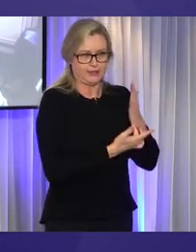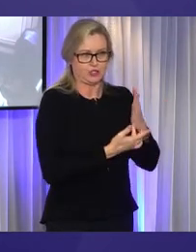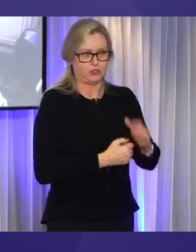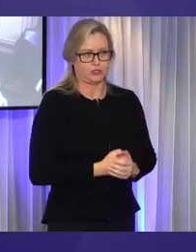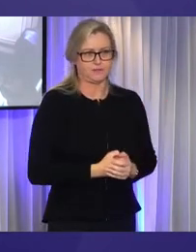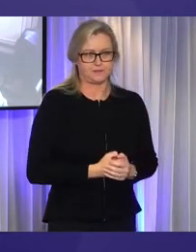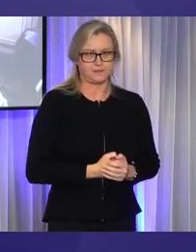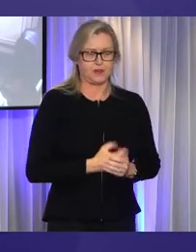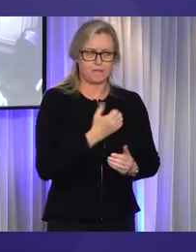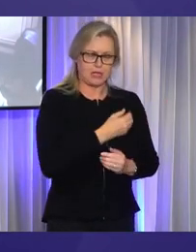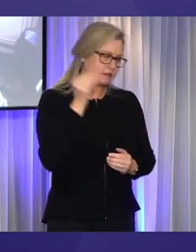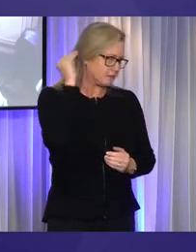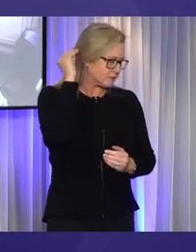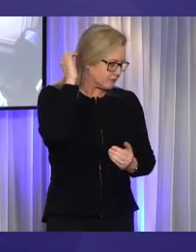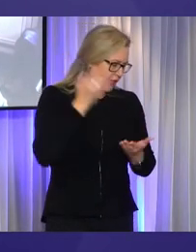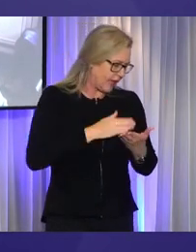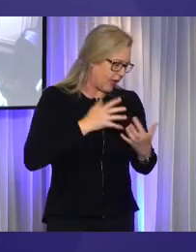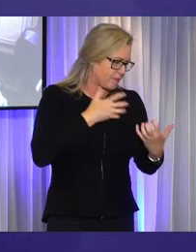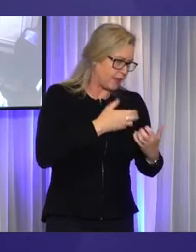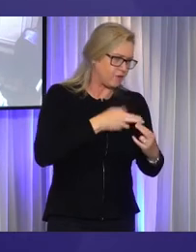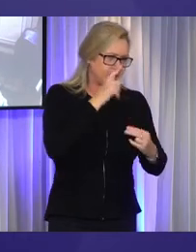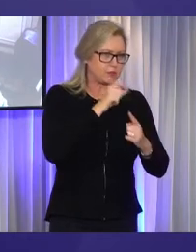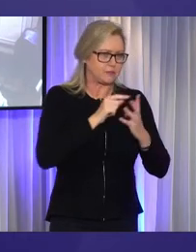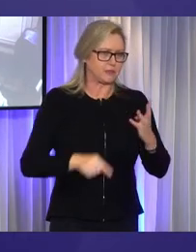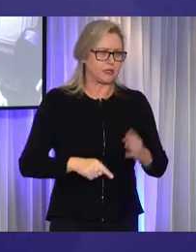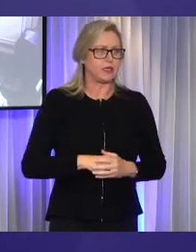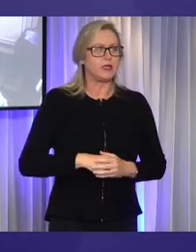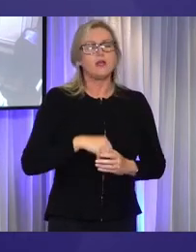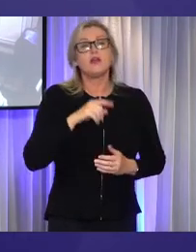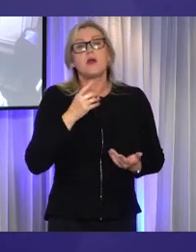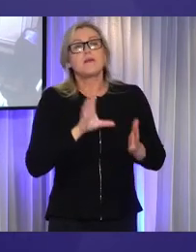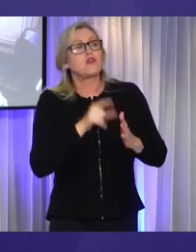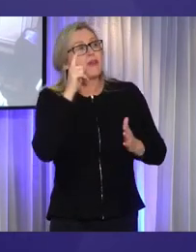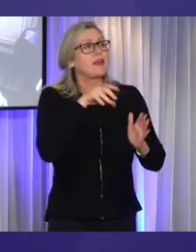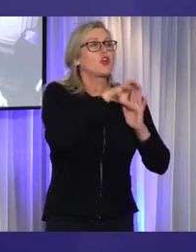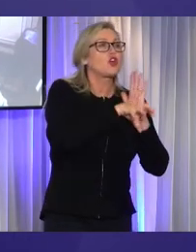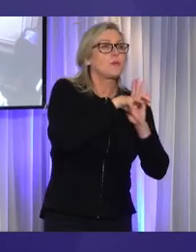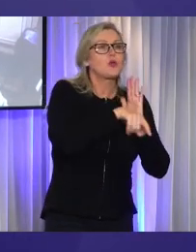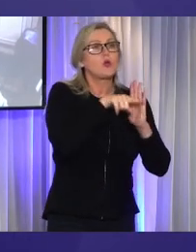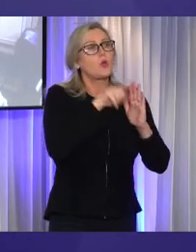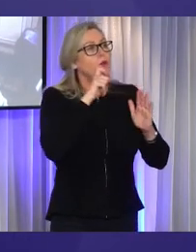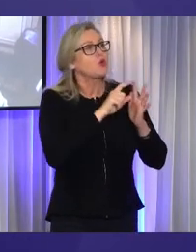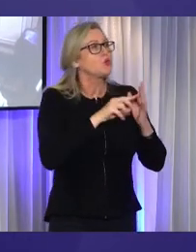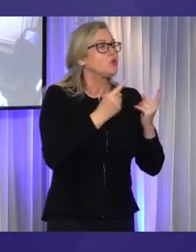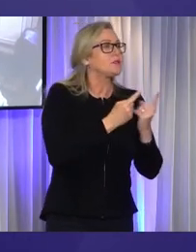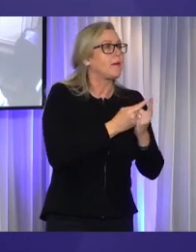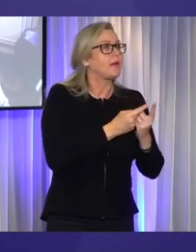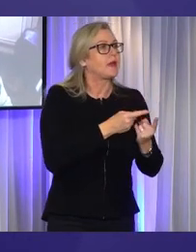It cannot be forgotten that just because something is done by a computer does not mean